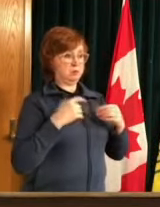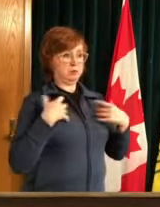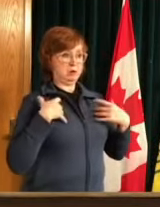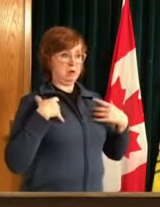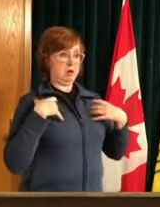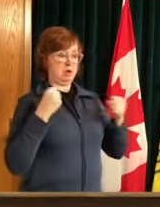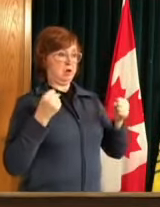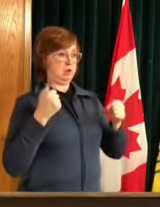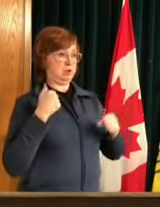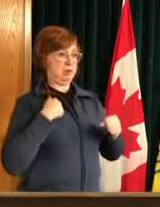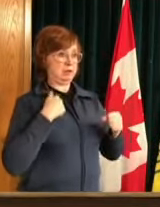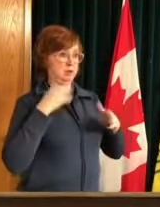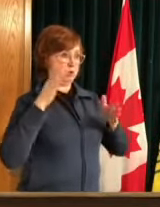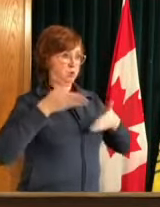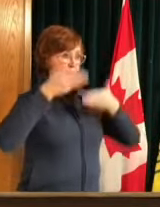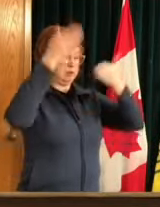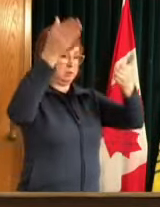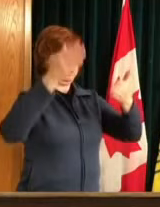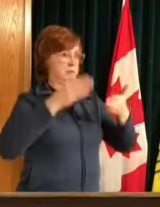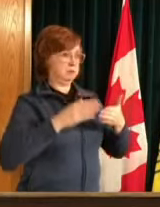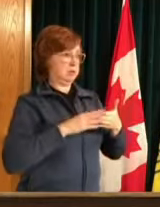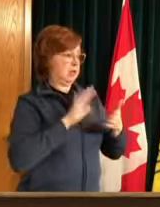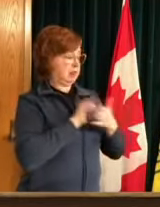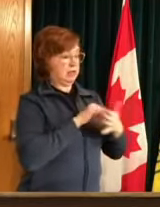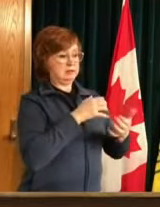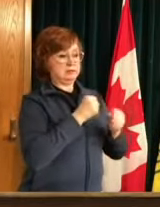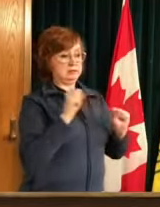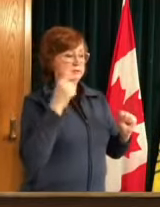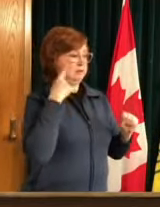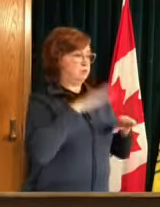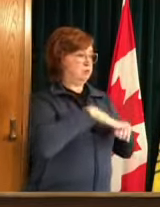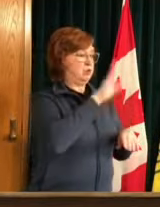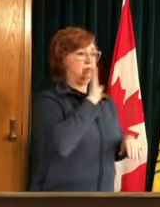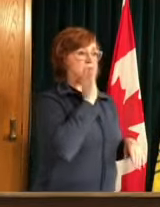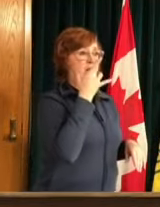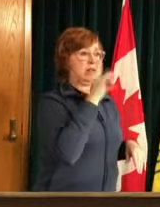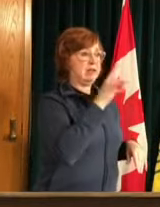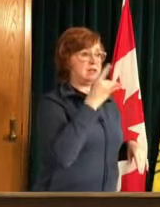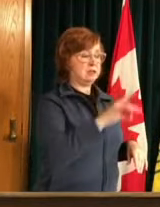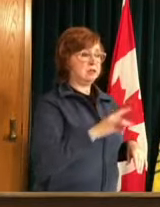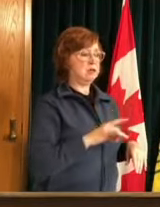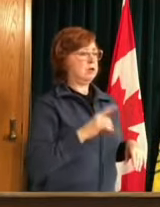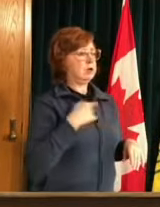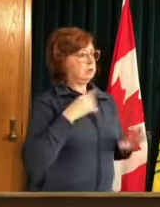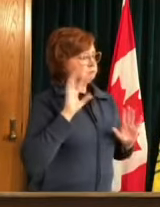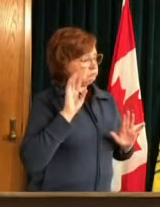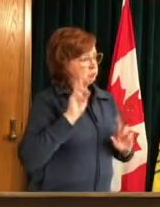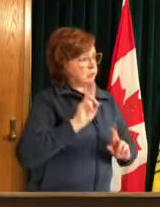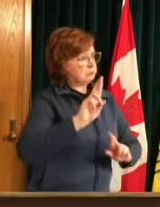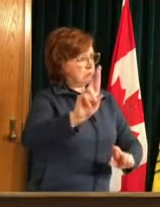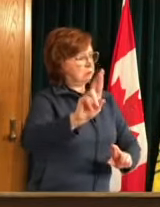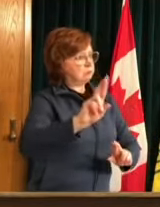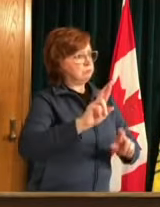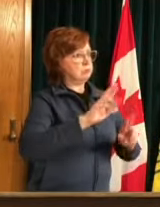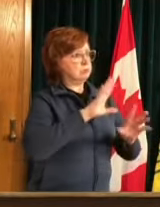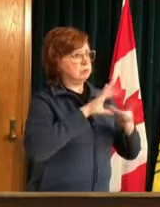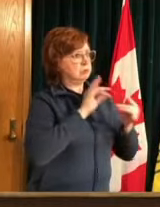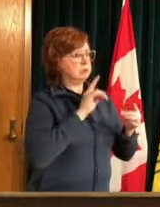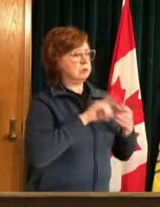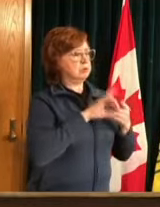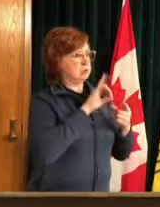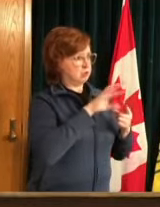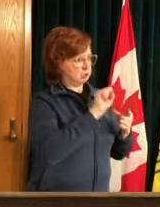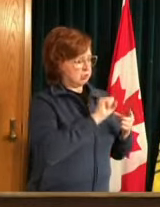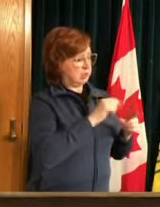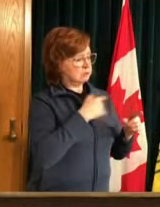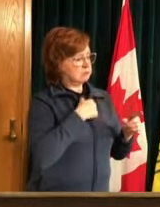um recommendation of of it is safe for those folks 18 and over and all due respect uh to the uh to my friend dr shahab